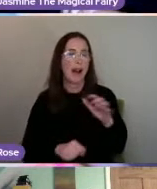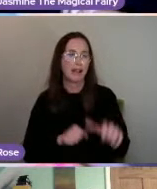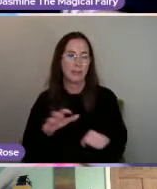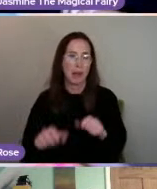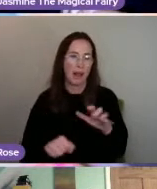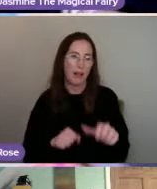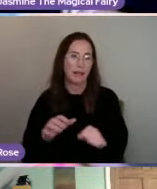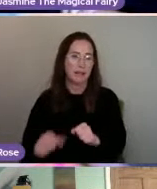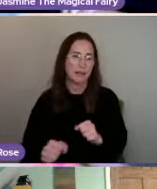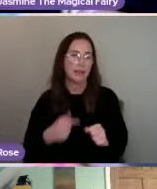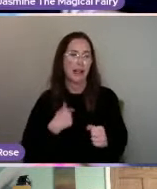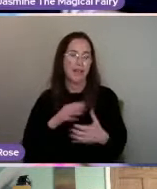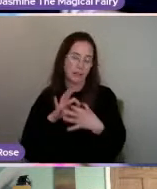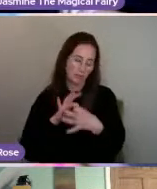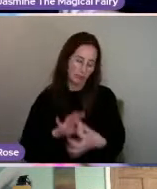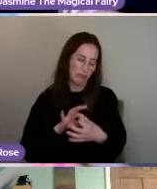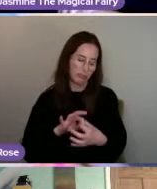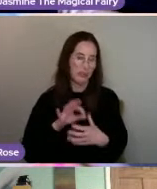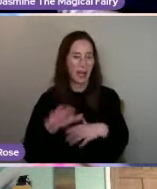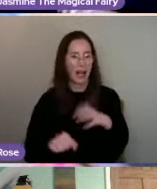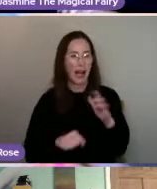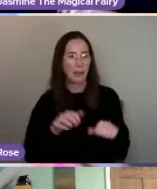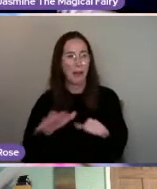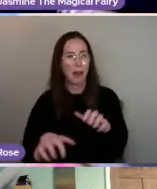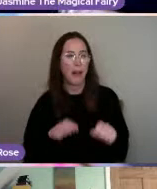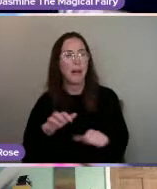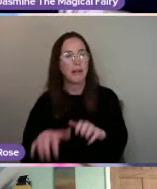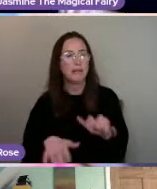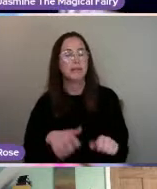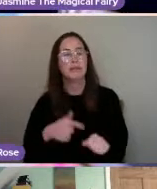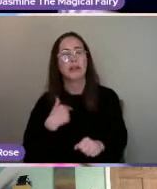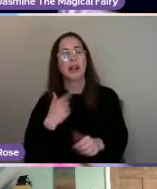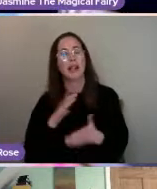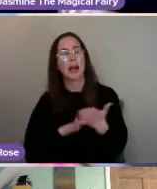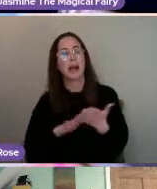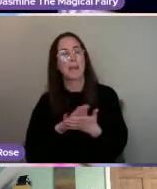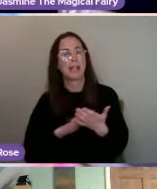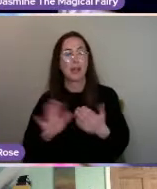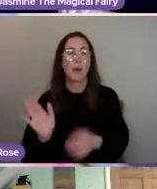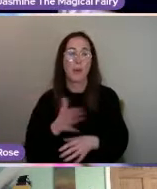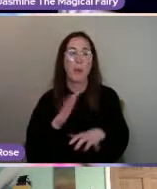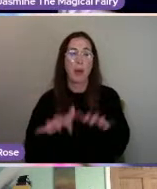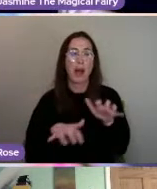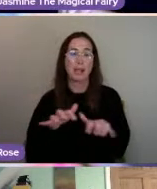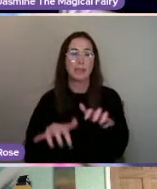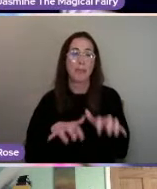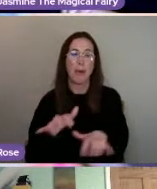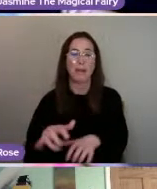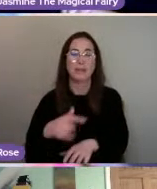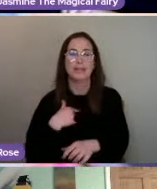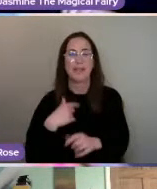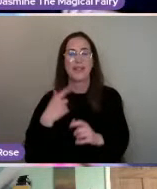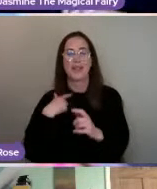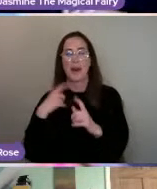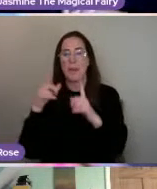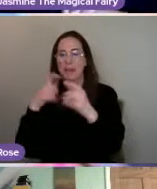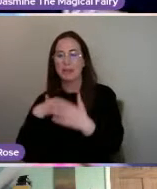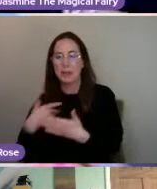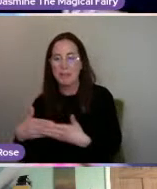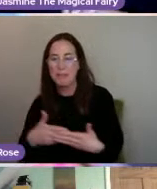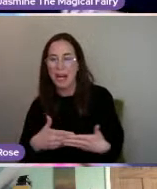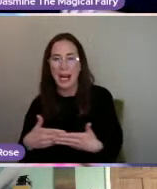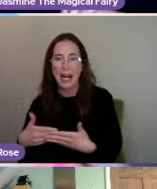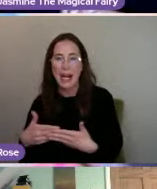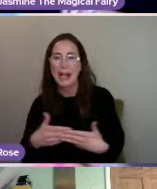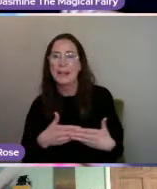always had an affinity with animals, and I do mean sort of all animals. So, I've got a picture of me when I'm a baby, sort of,